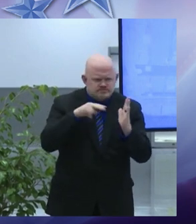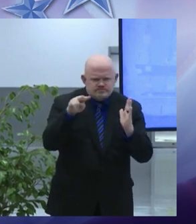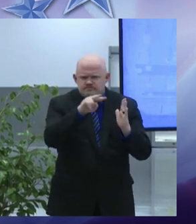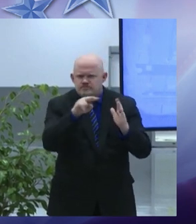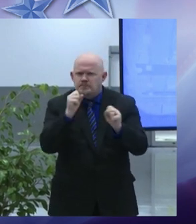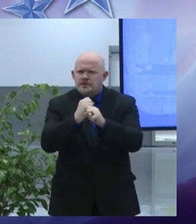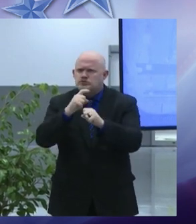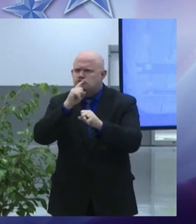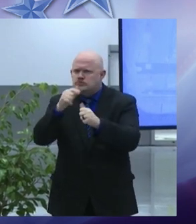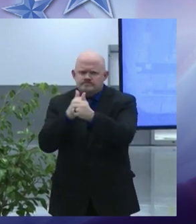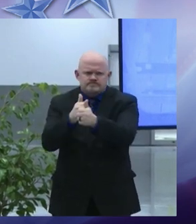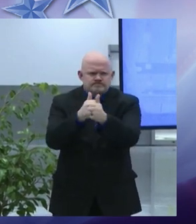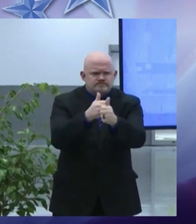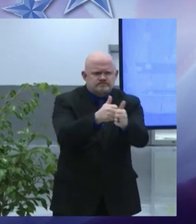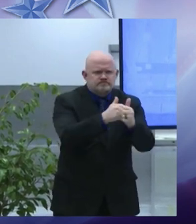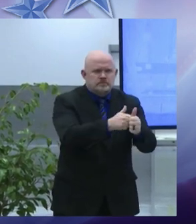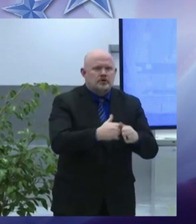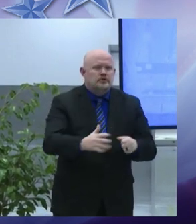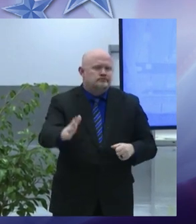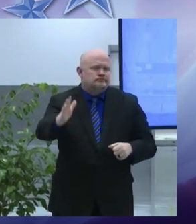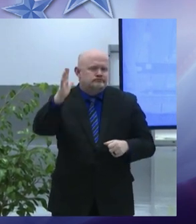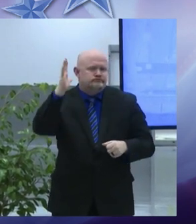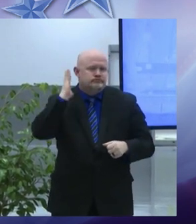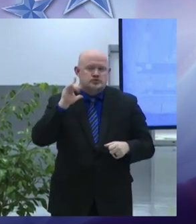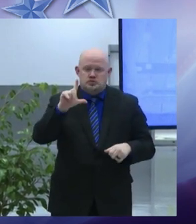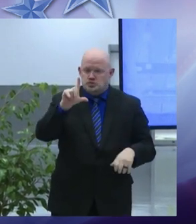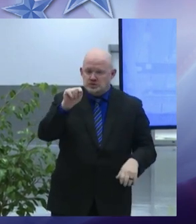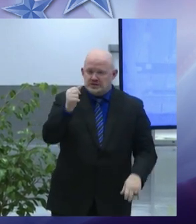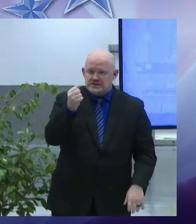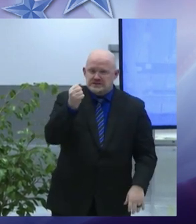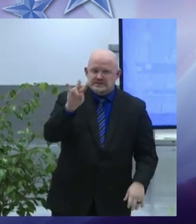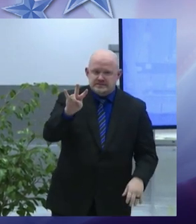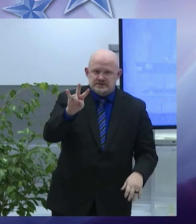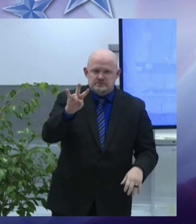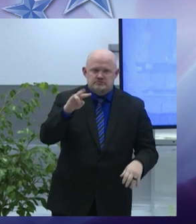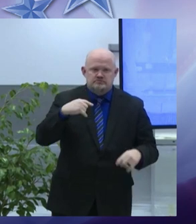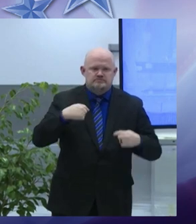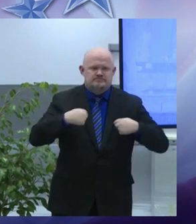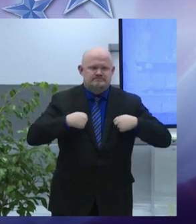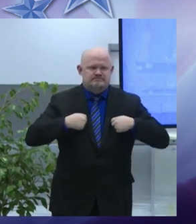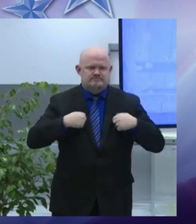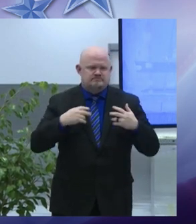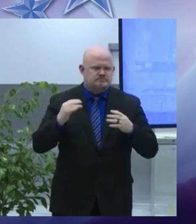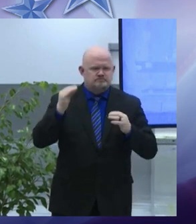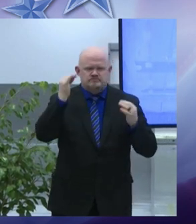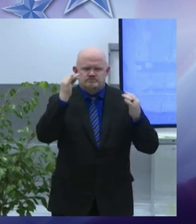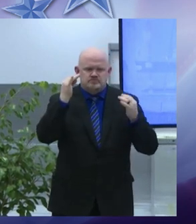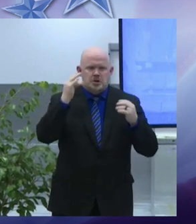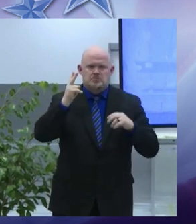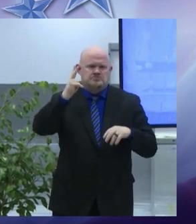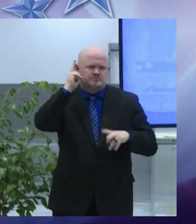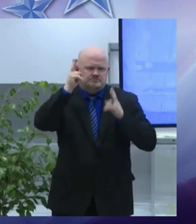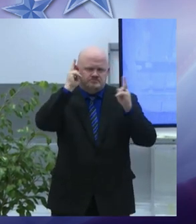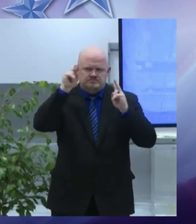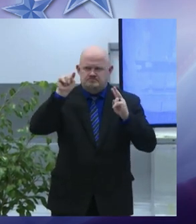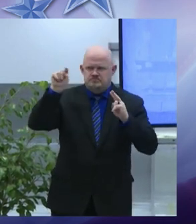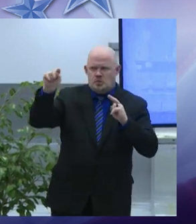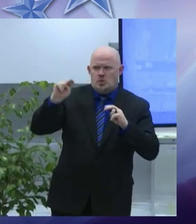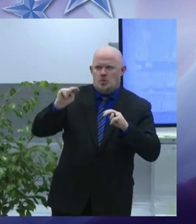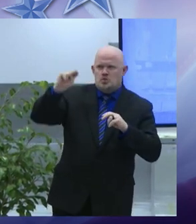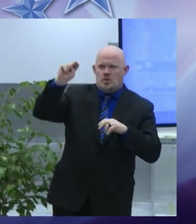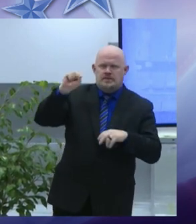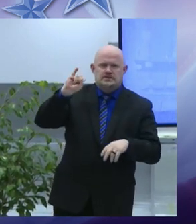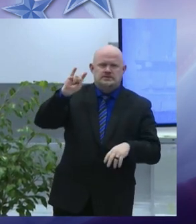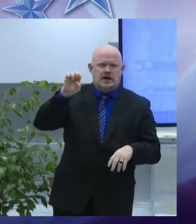2017 while getting my hair cut at a barbershop on the city's north side a gentleman walked in and began to talk about a meeting Greek session